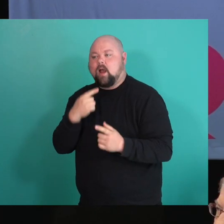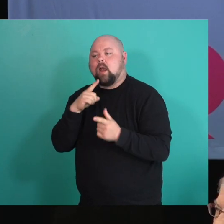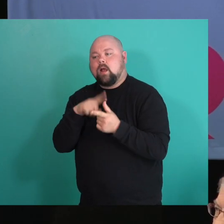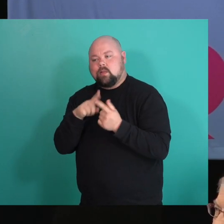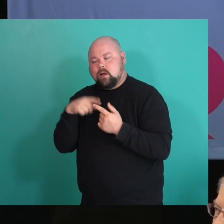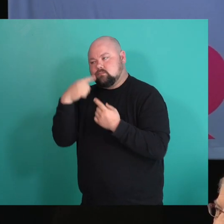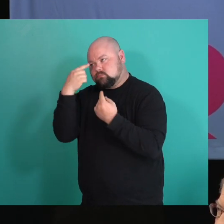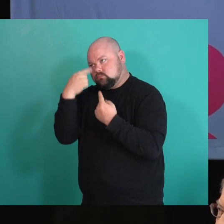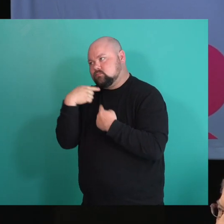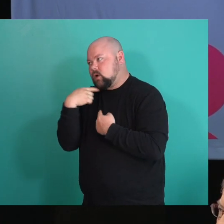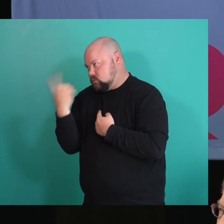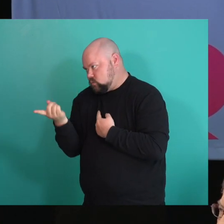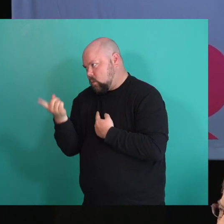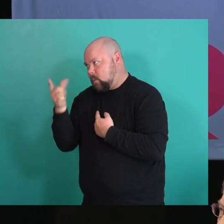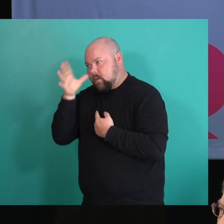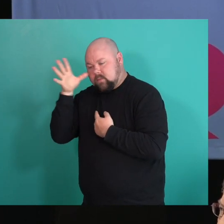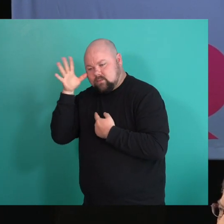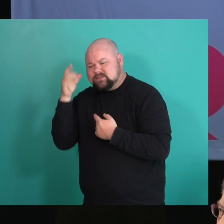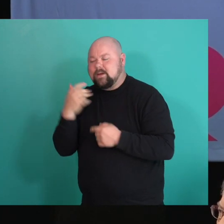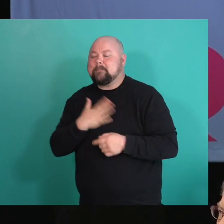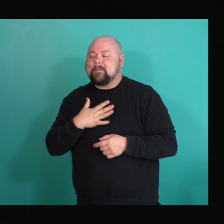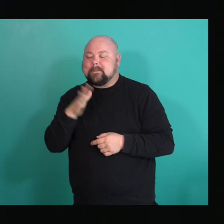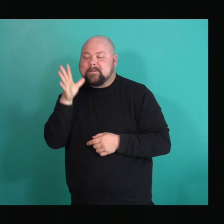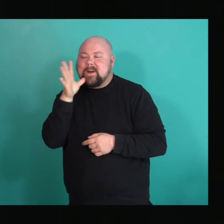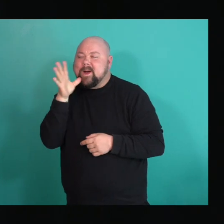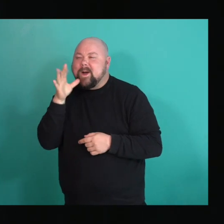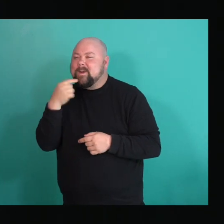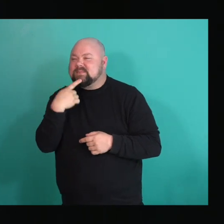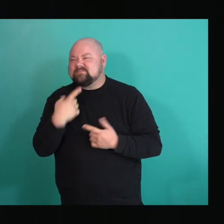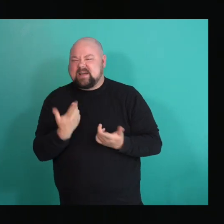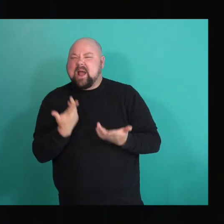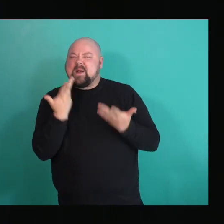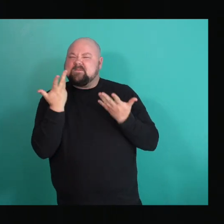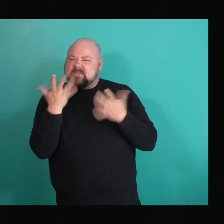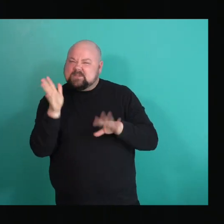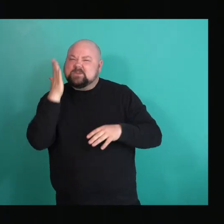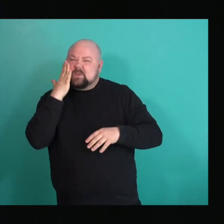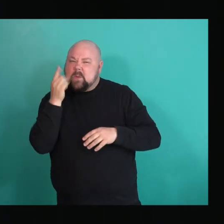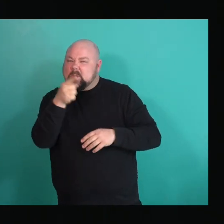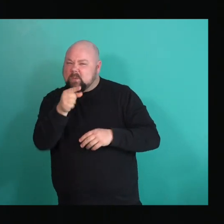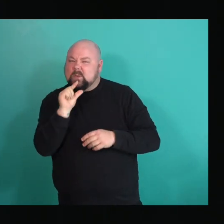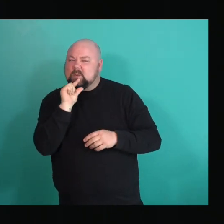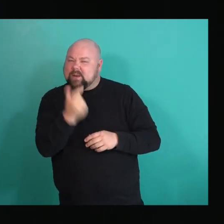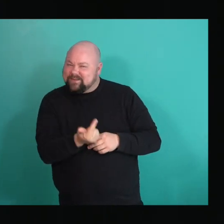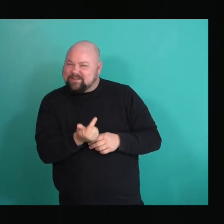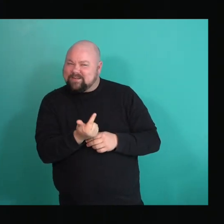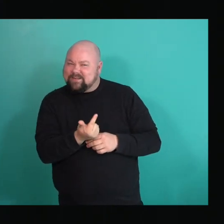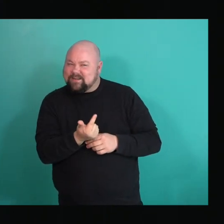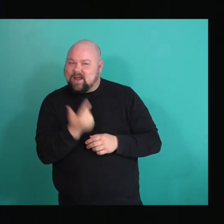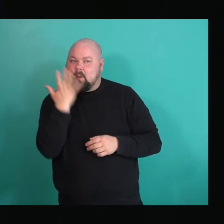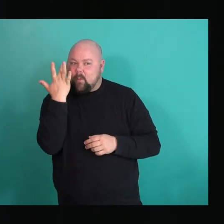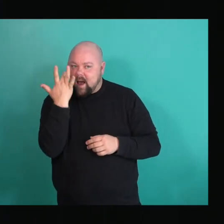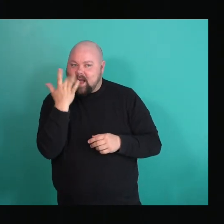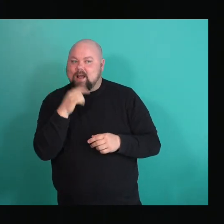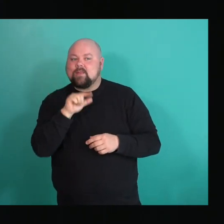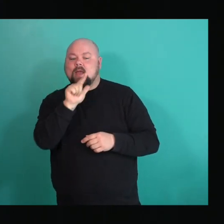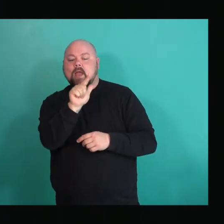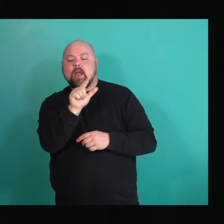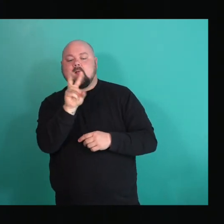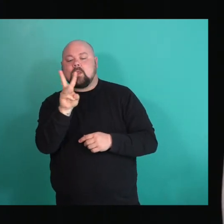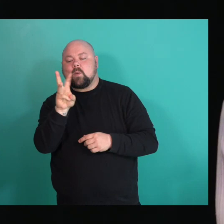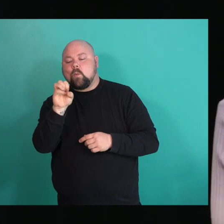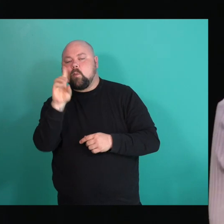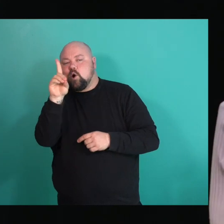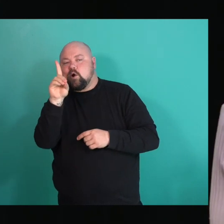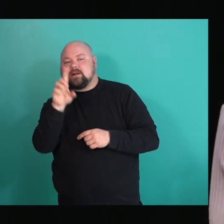is so funny. She was just like, you know, I already knew that you were gay because you had all the, uh, L word DVDs in your